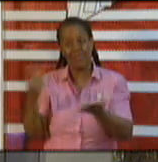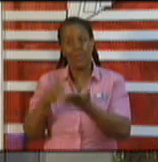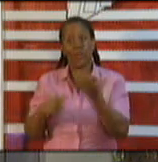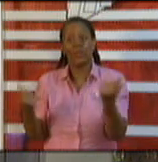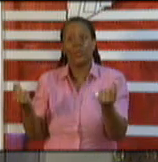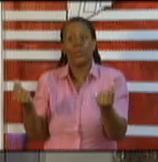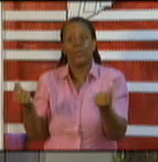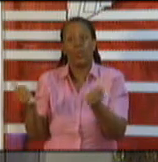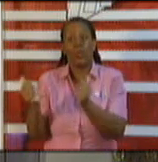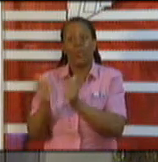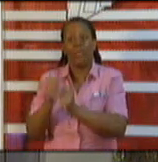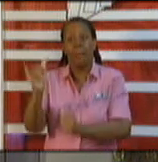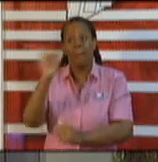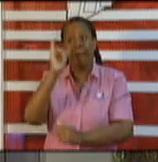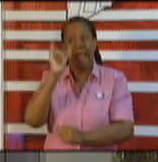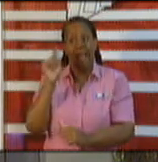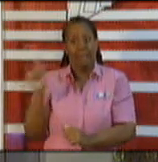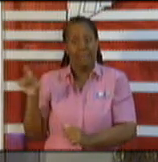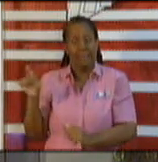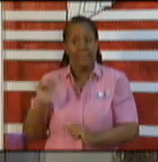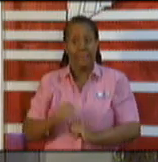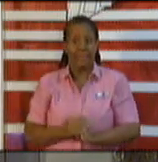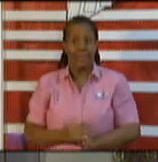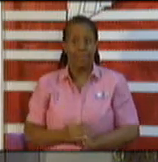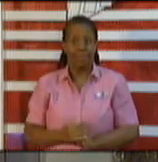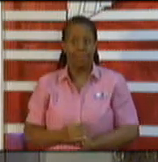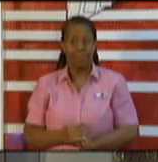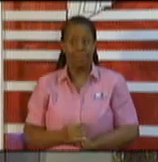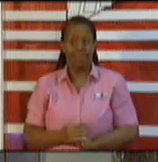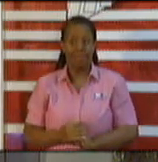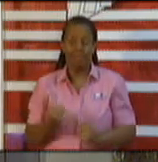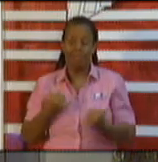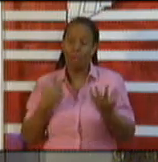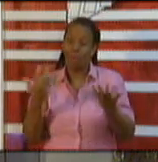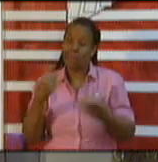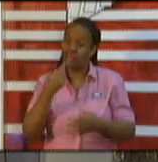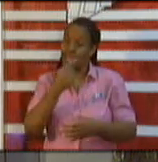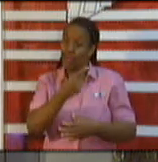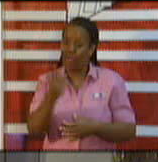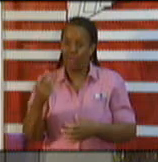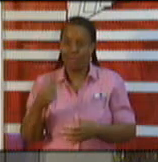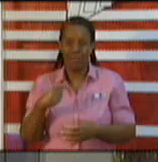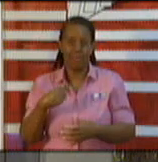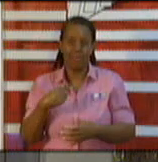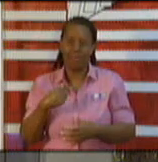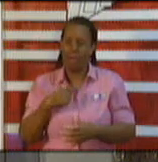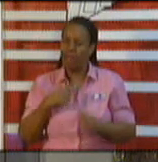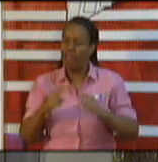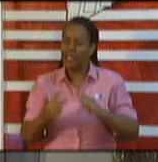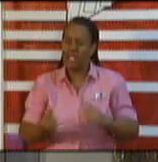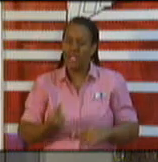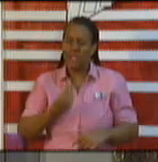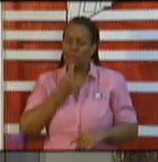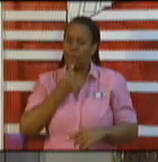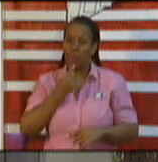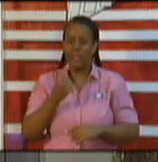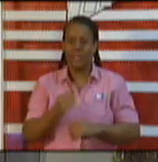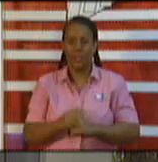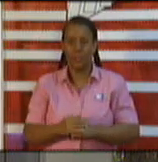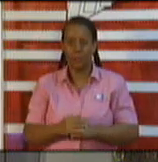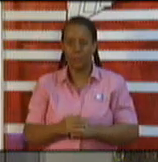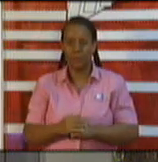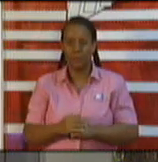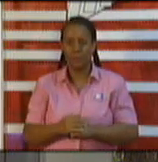I just want to say that I am personally disappointed with this one part of the reopening,